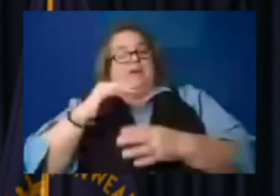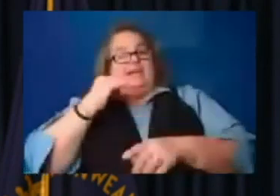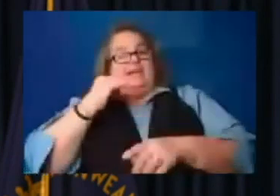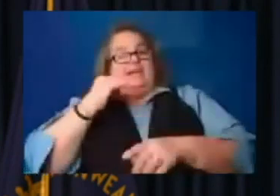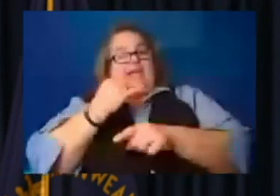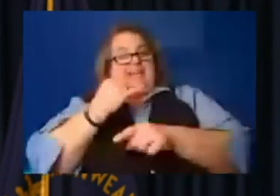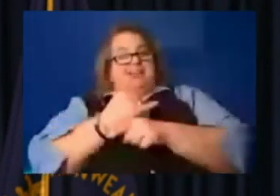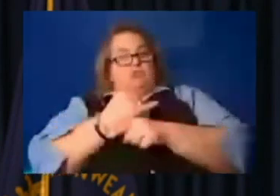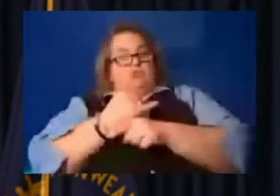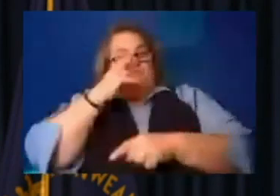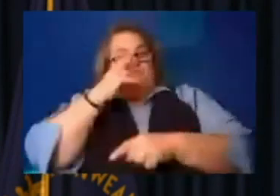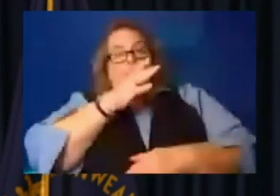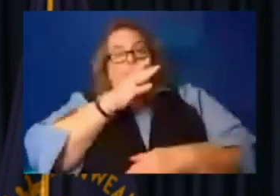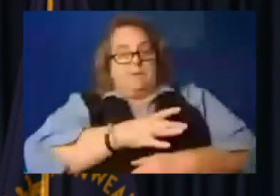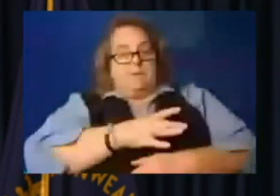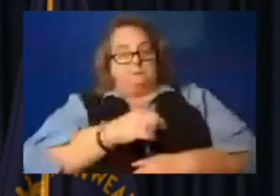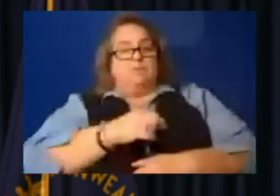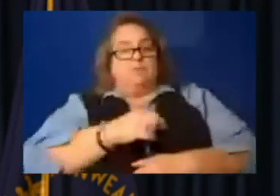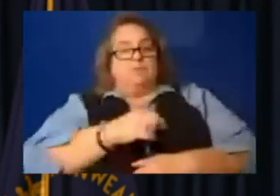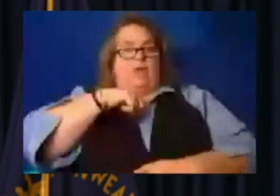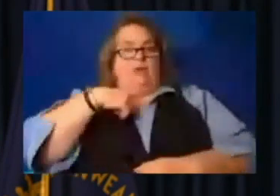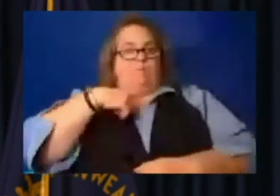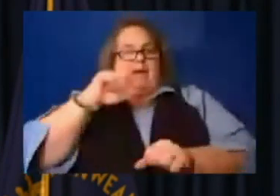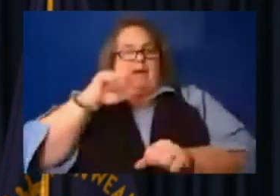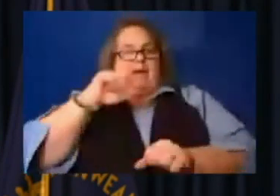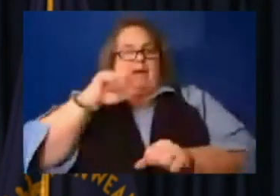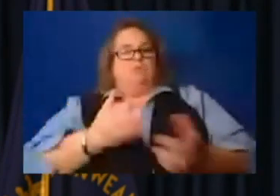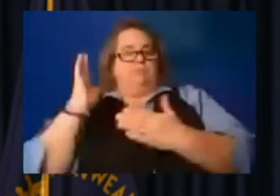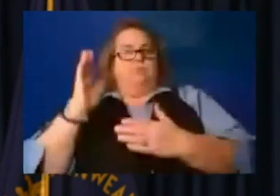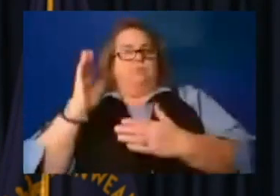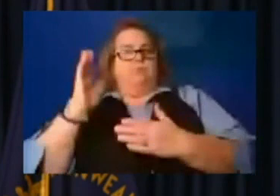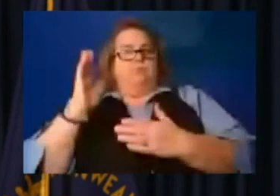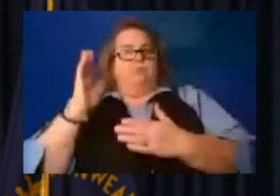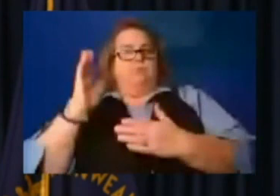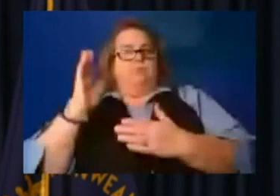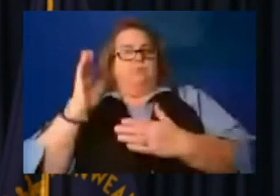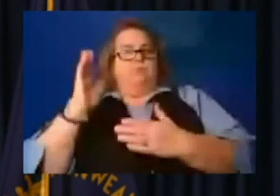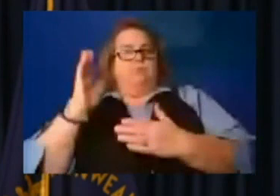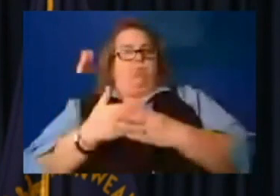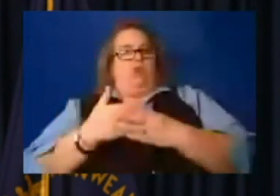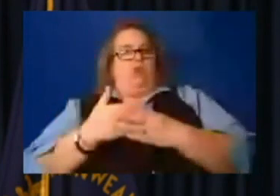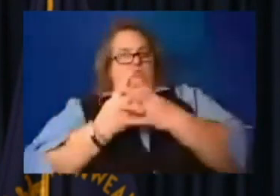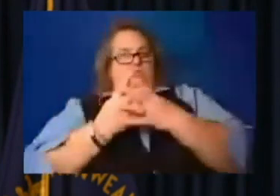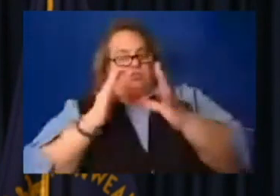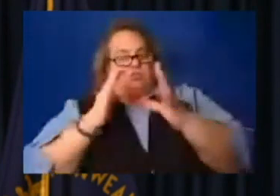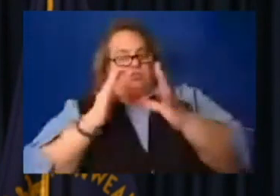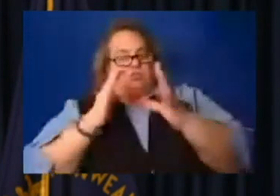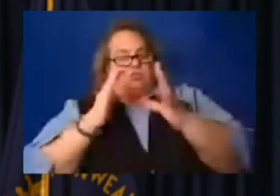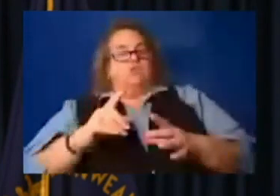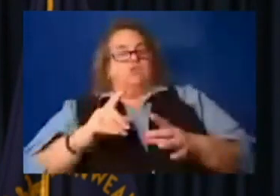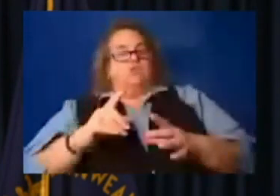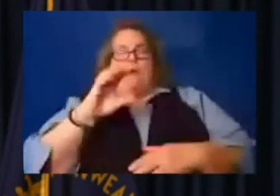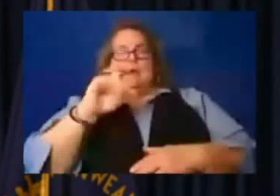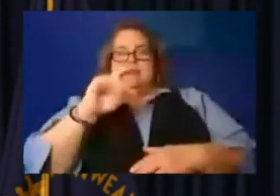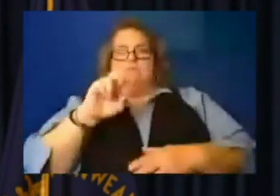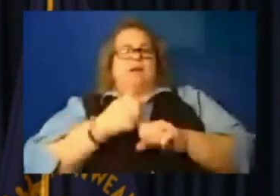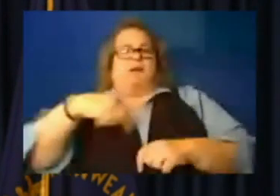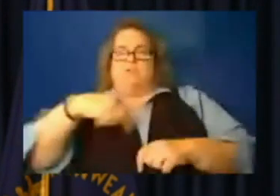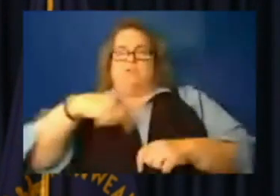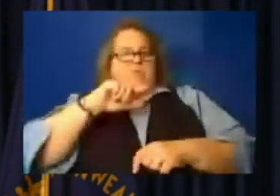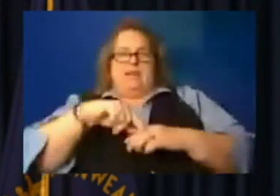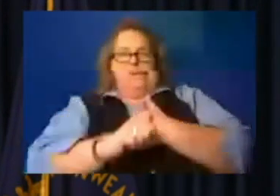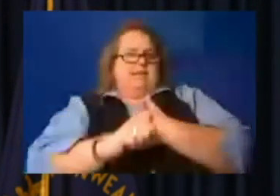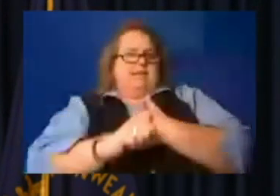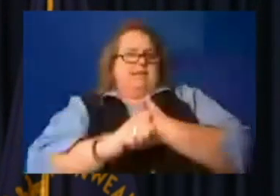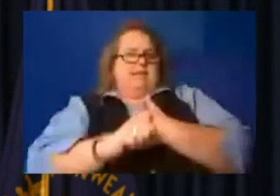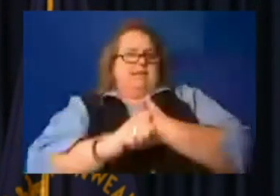to get that done, to be proactive, to make sure those folks weren't in danger. Recap of state legal actions. The emergency order